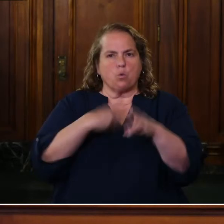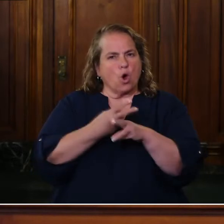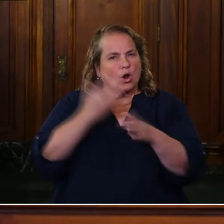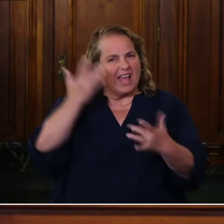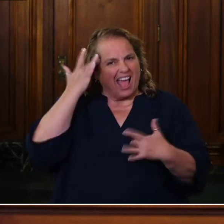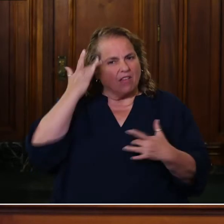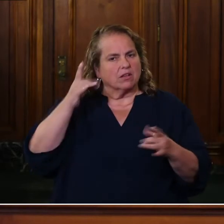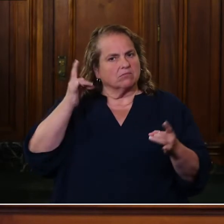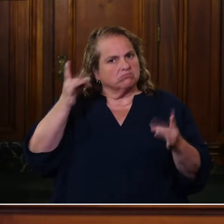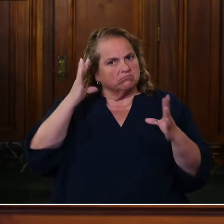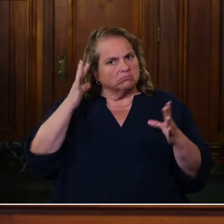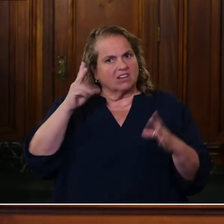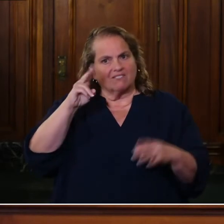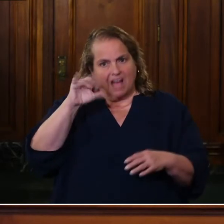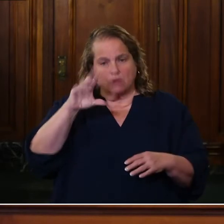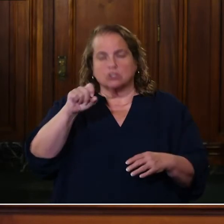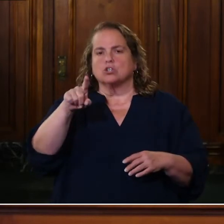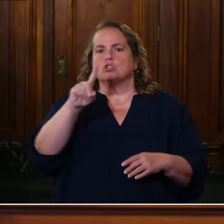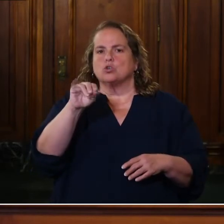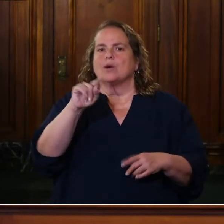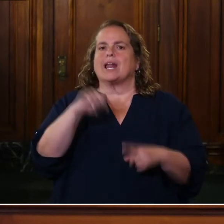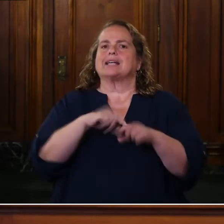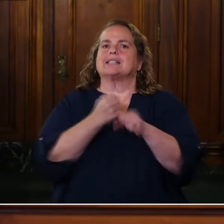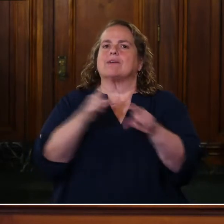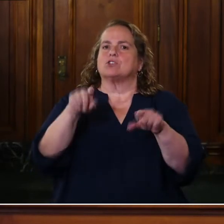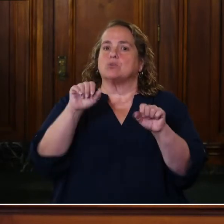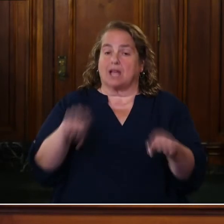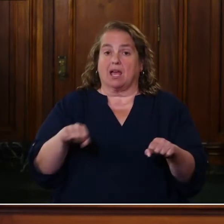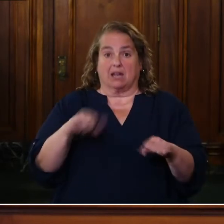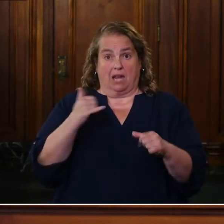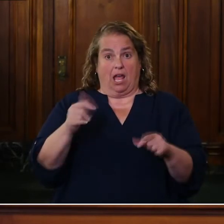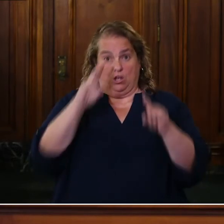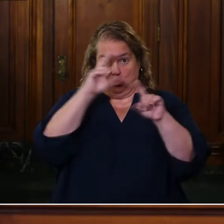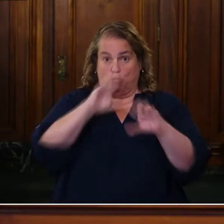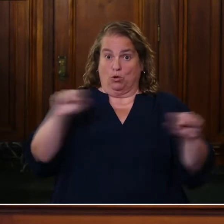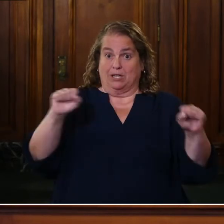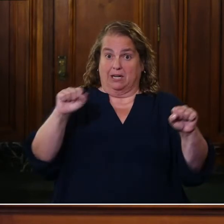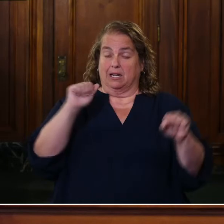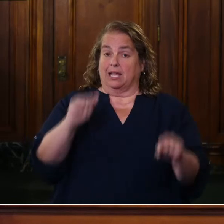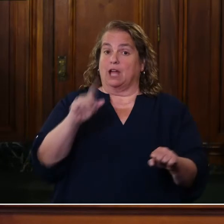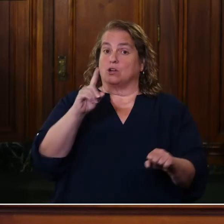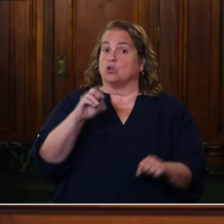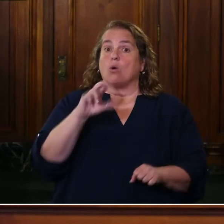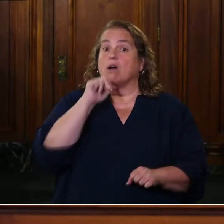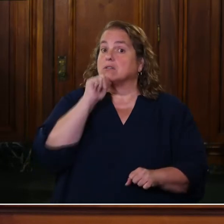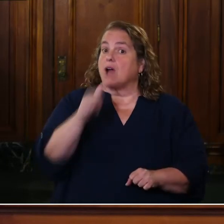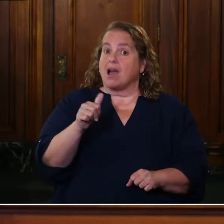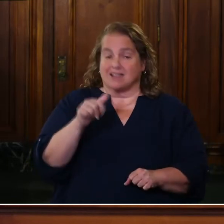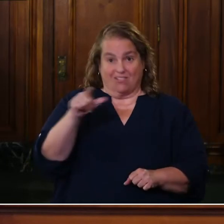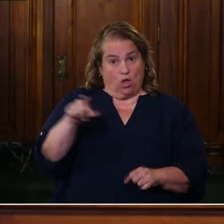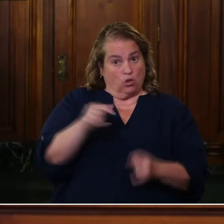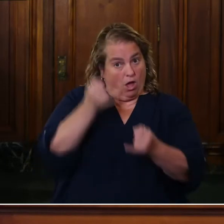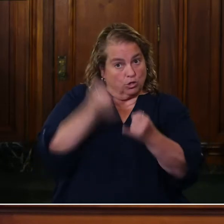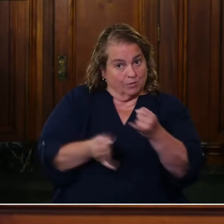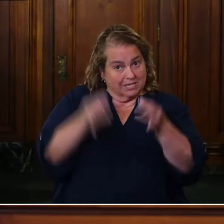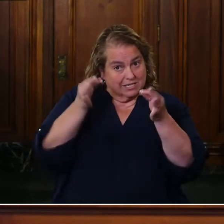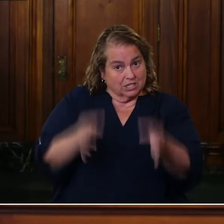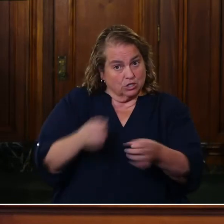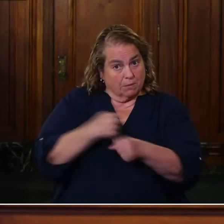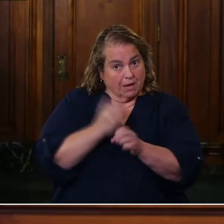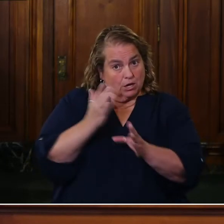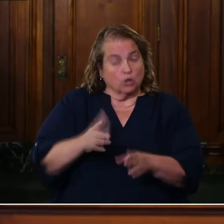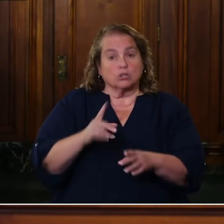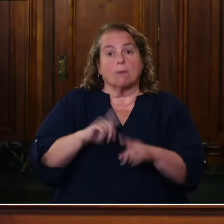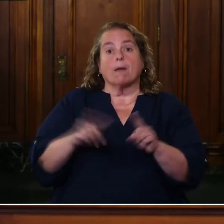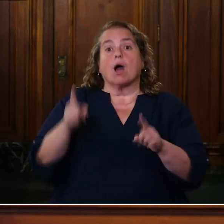will have to decide which of them they're willing to do or not. That's not trying to push it back on them. They're the ultimate decision makers there. But what I'm